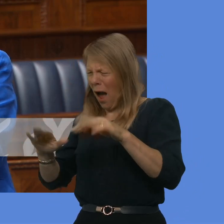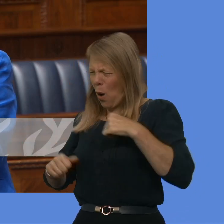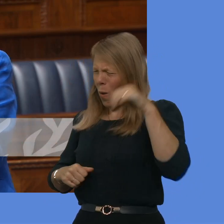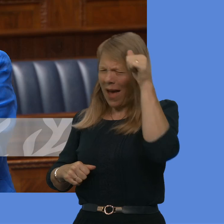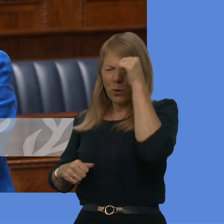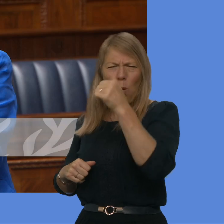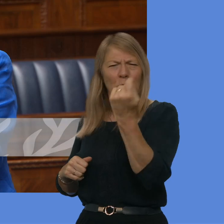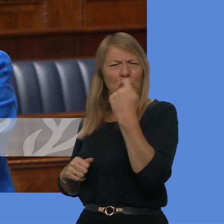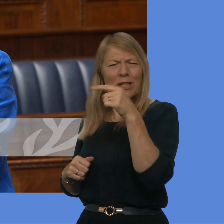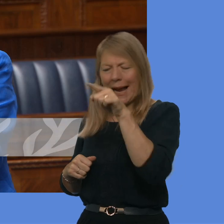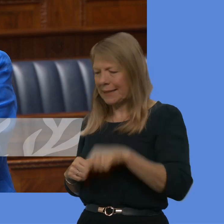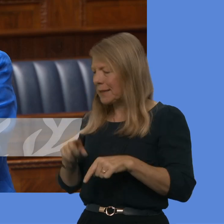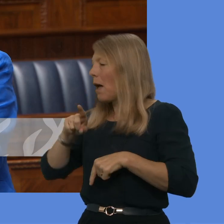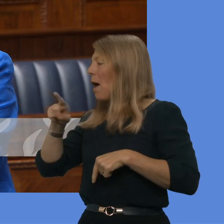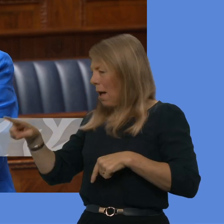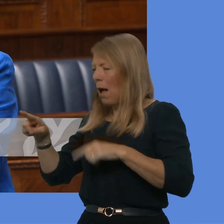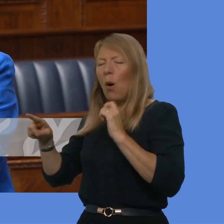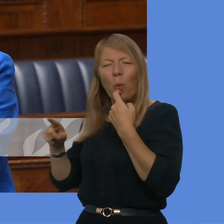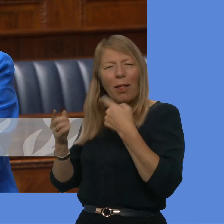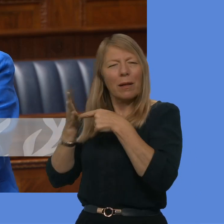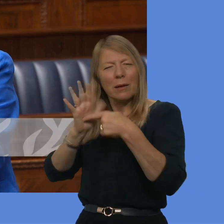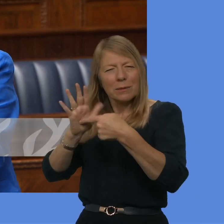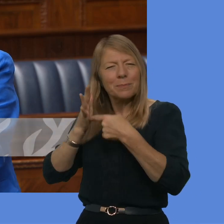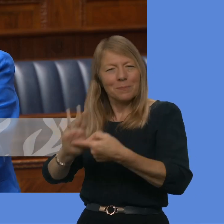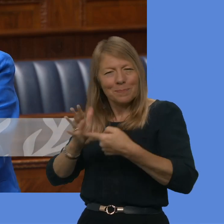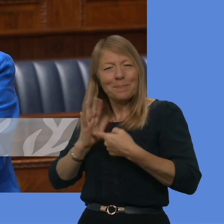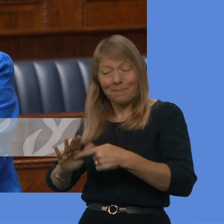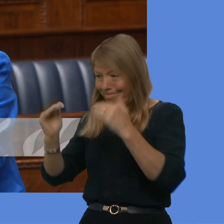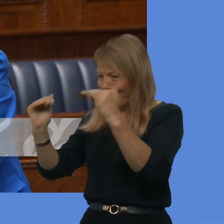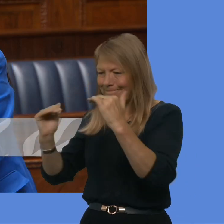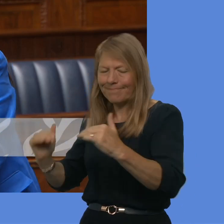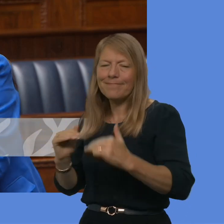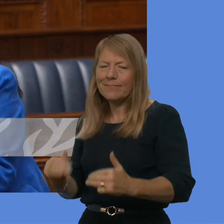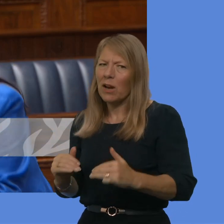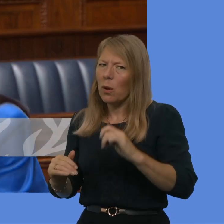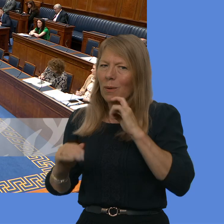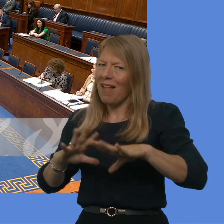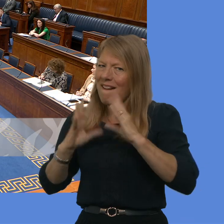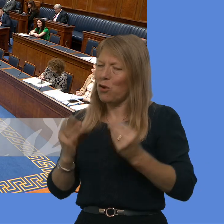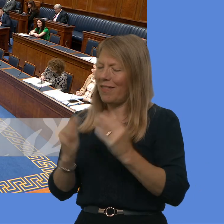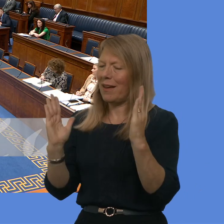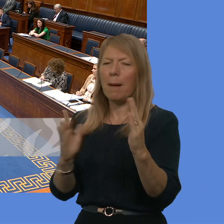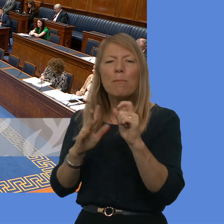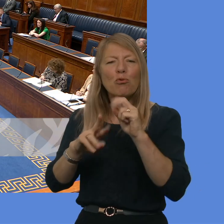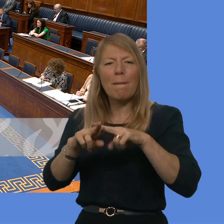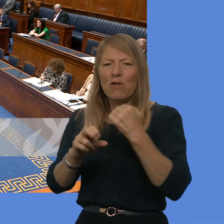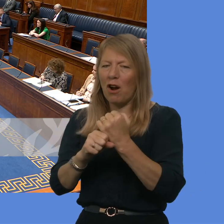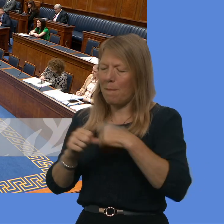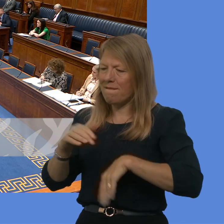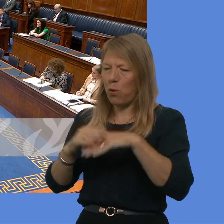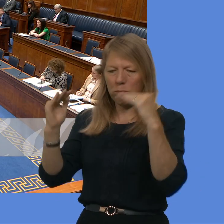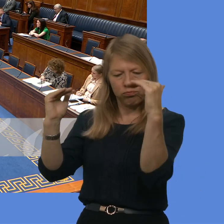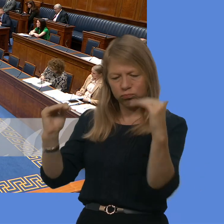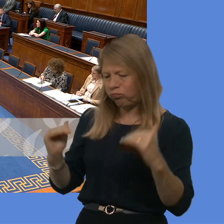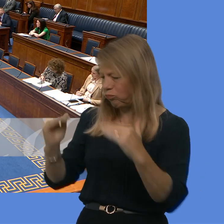inform us moving forward as well. So it's an important part, but it will be fully integrated within our programme. Mr Oll. Thank you, Deputy